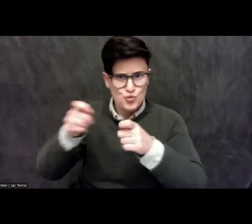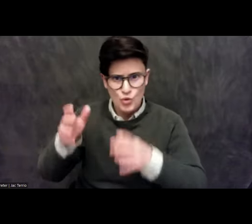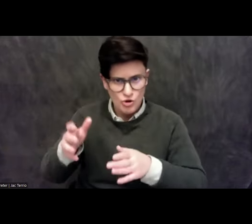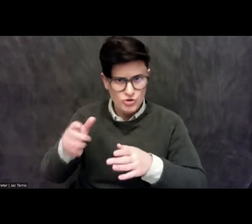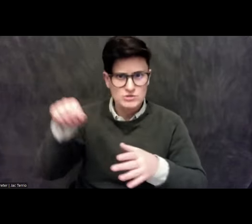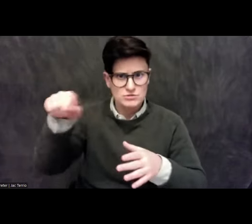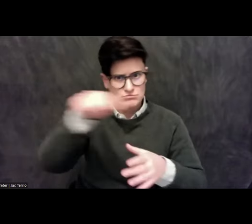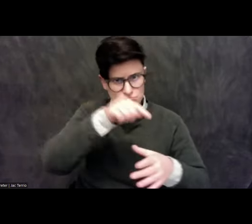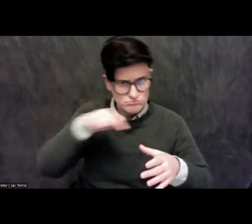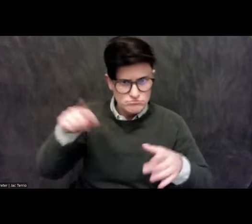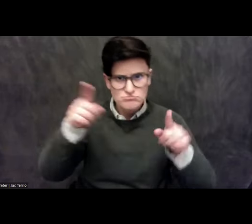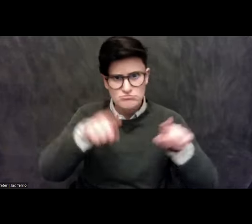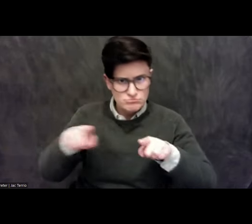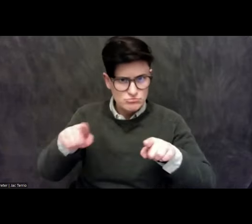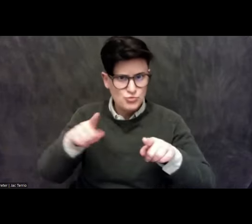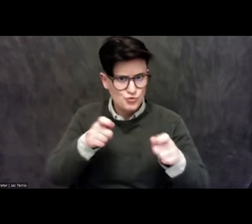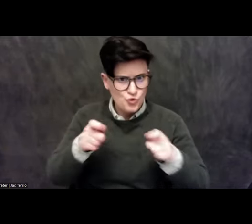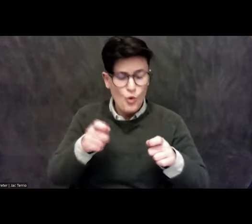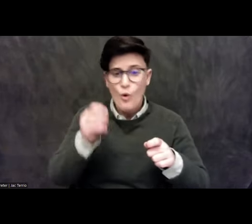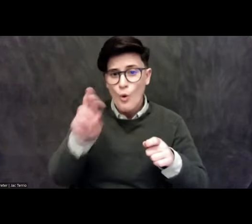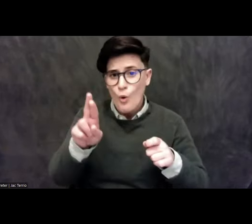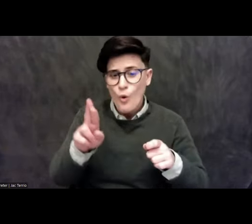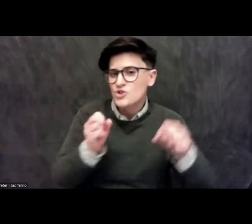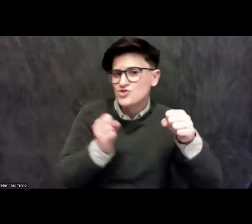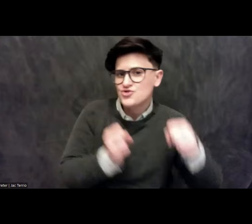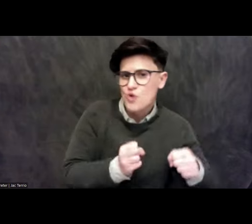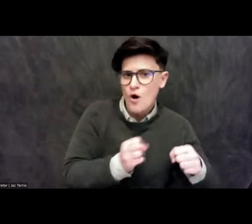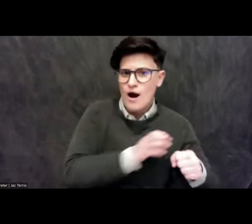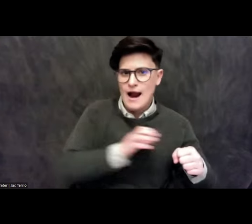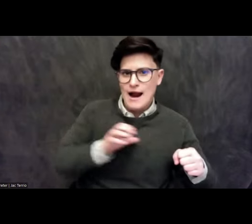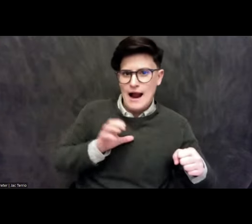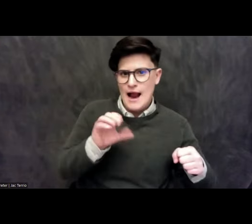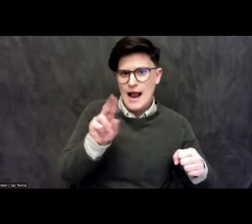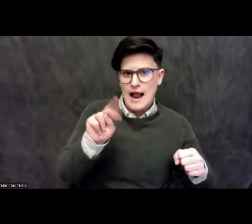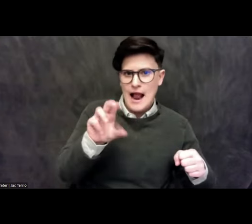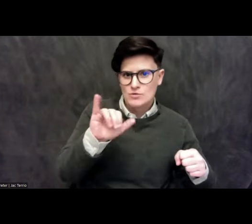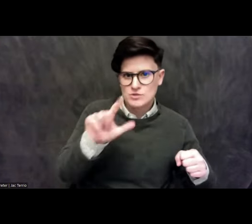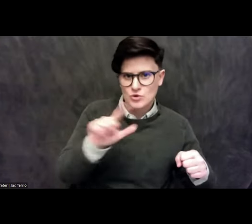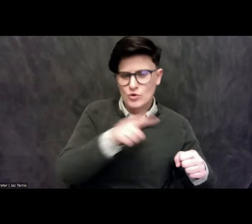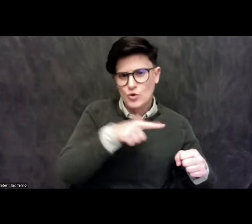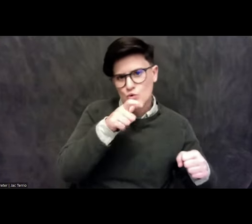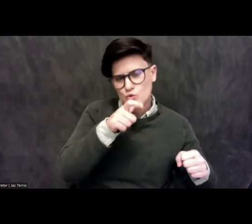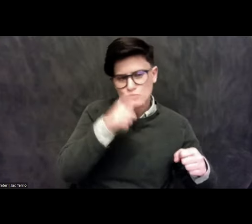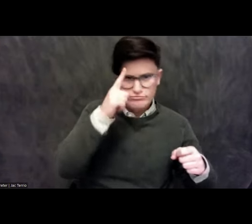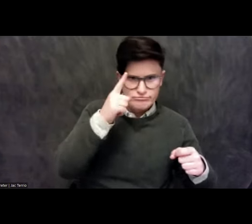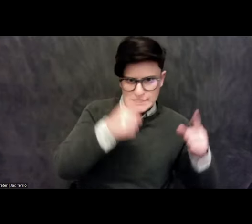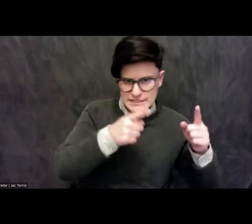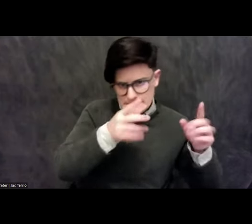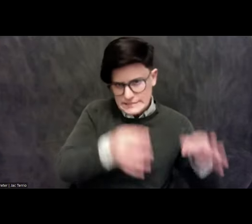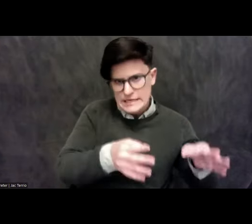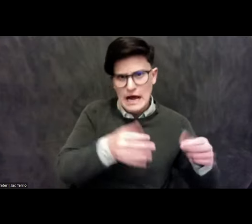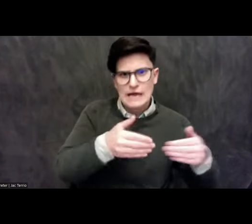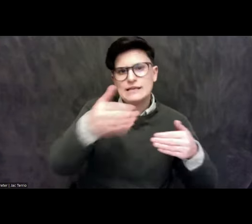council that elects the next leader is, was very common in central Mexico in the post-classic period.